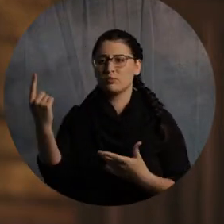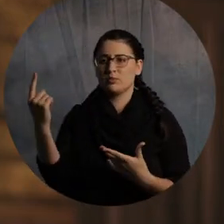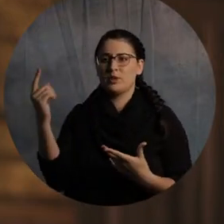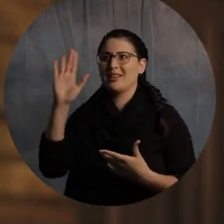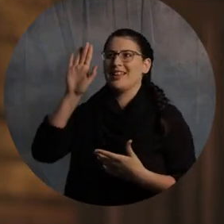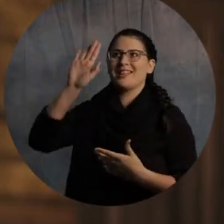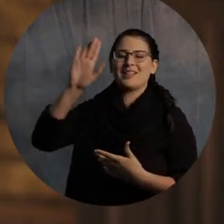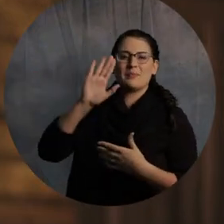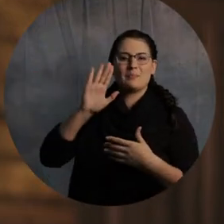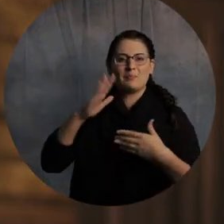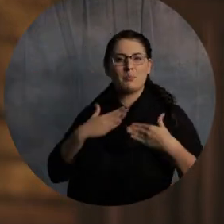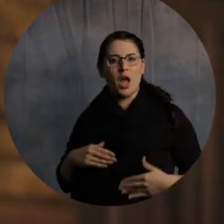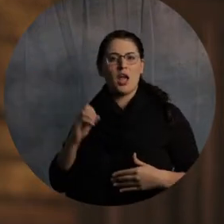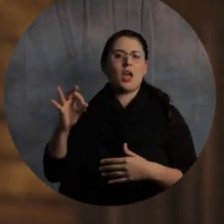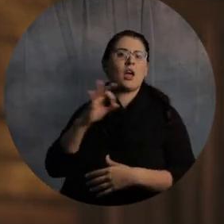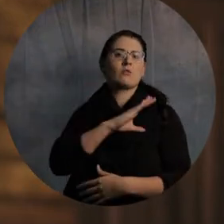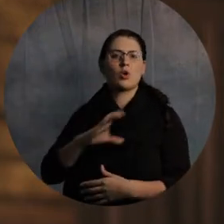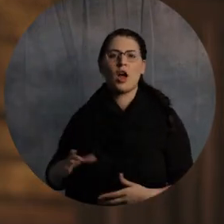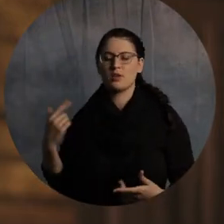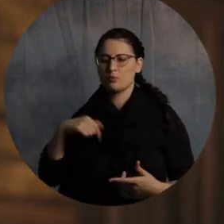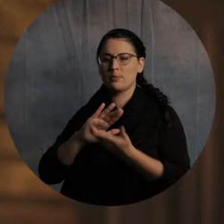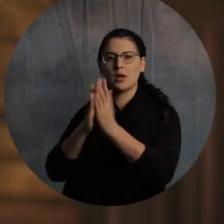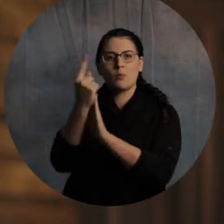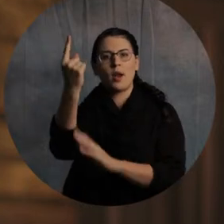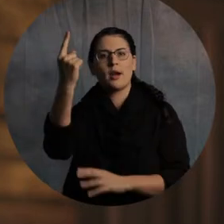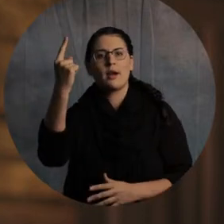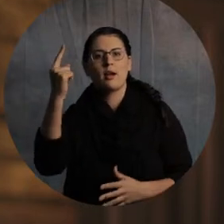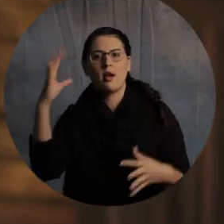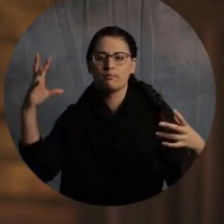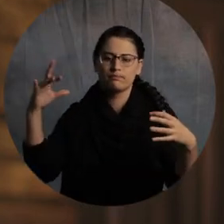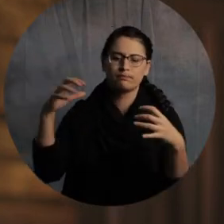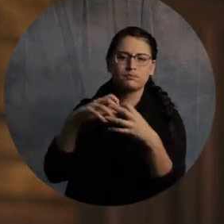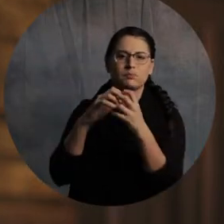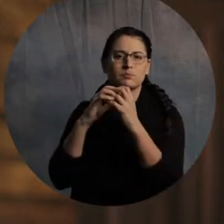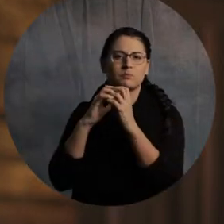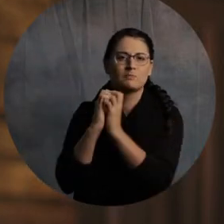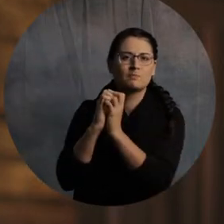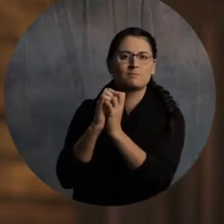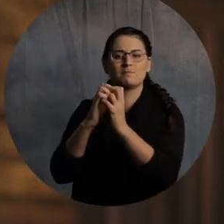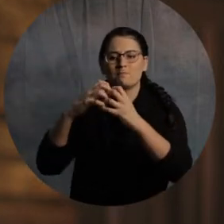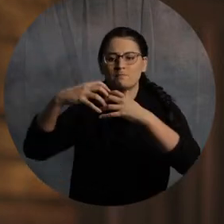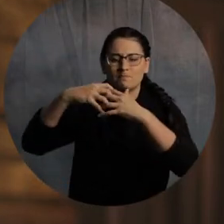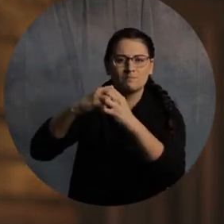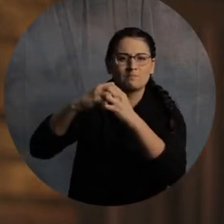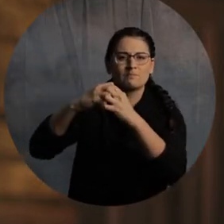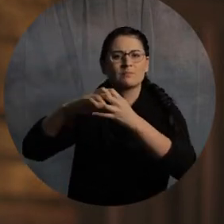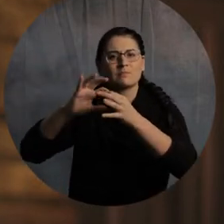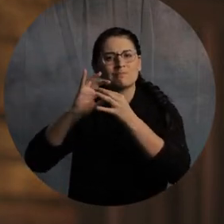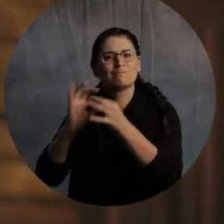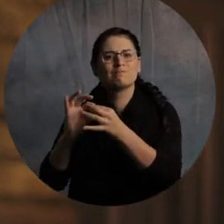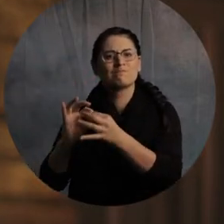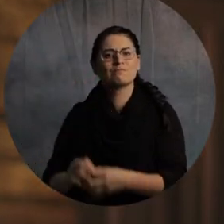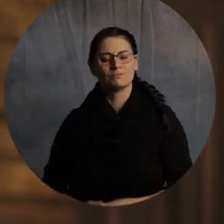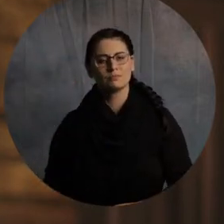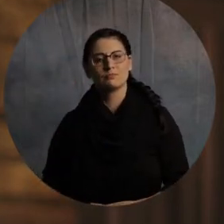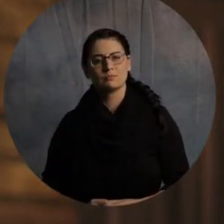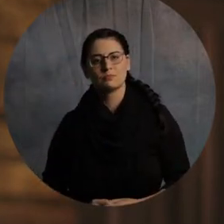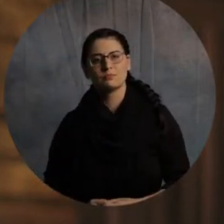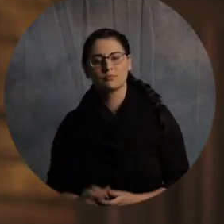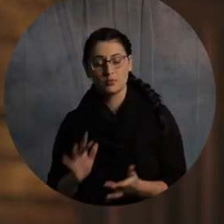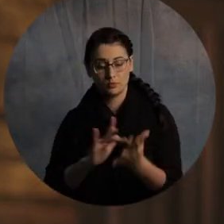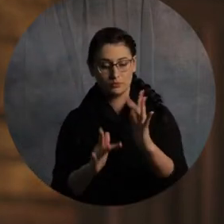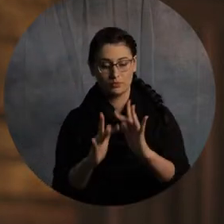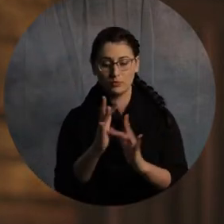body of Christ and made one with him. I mean, that is amazing. Okay. Now, that is what the Bible